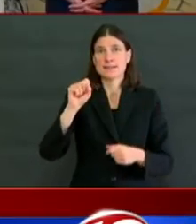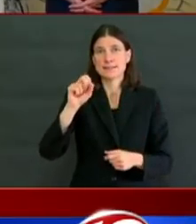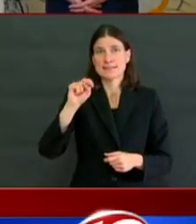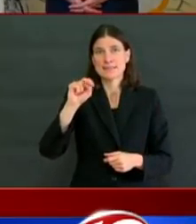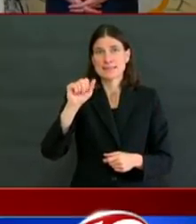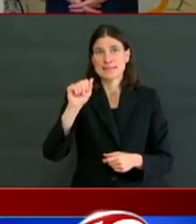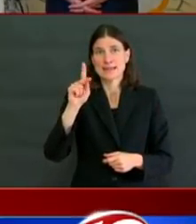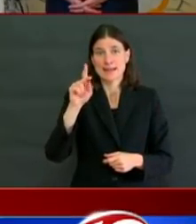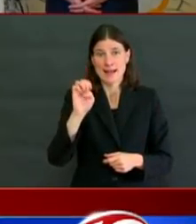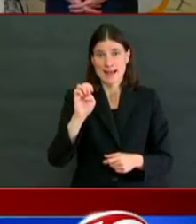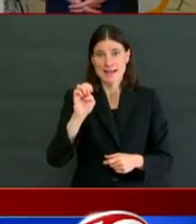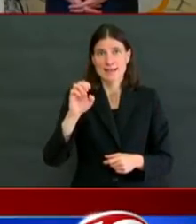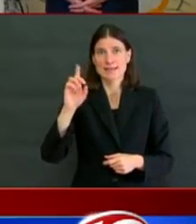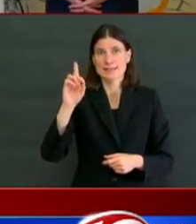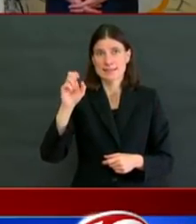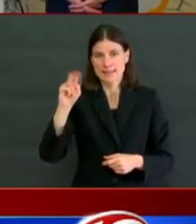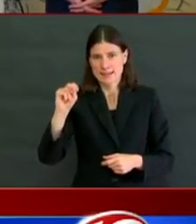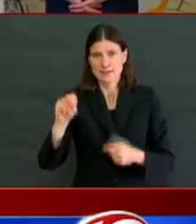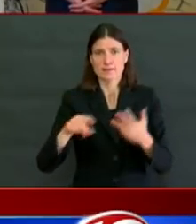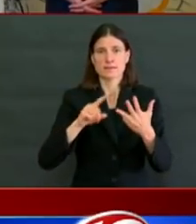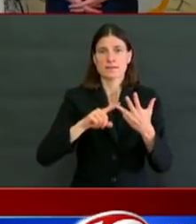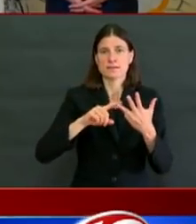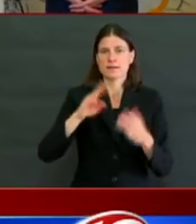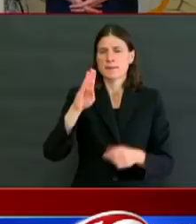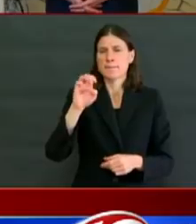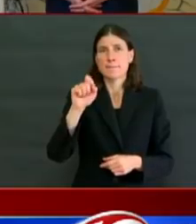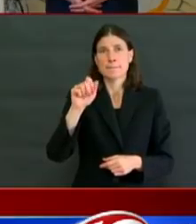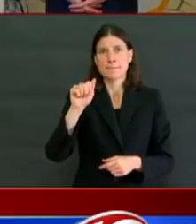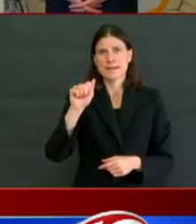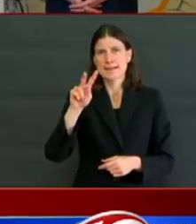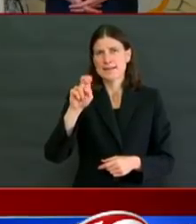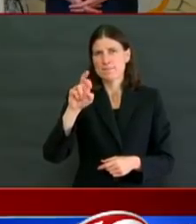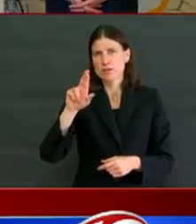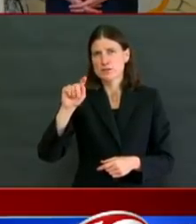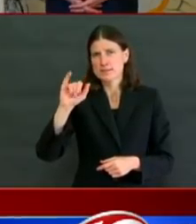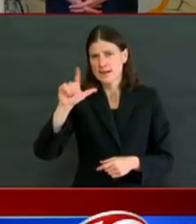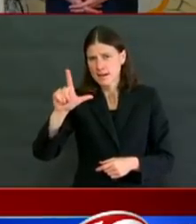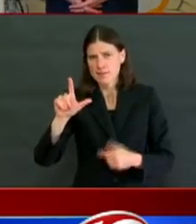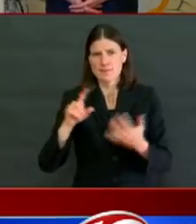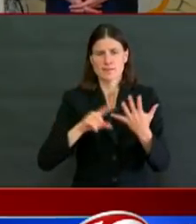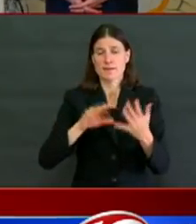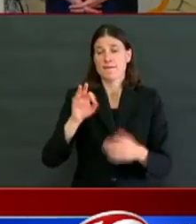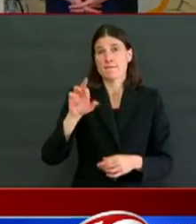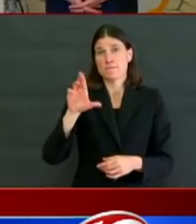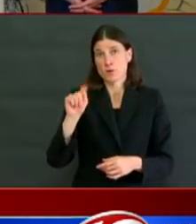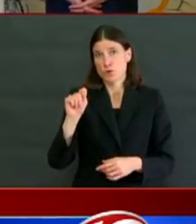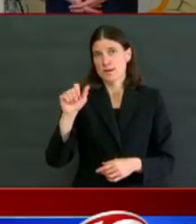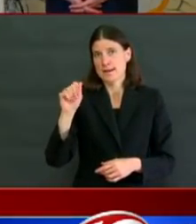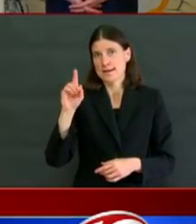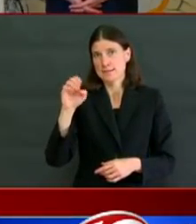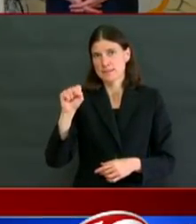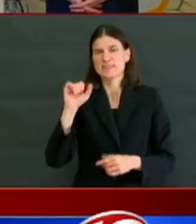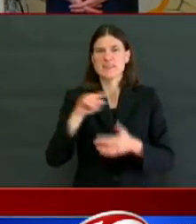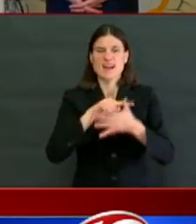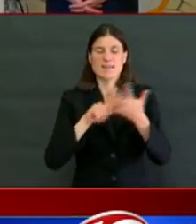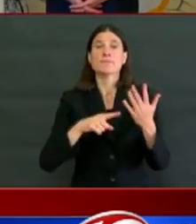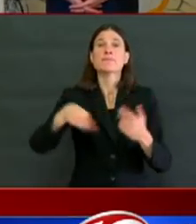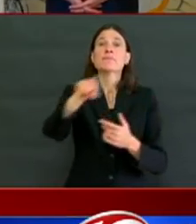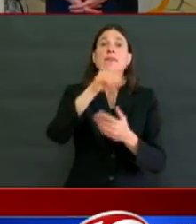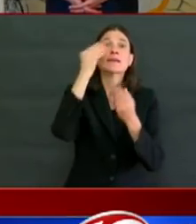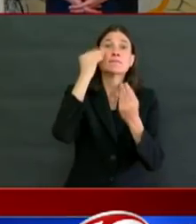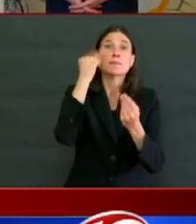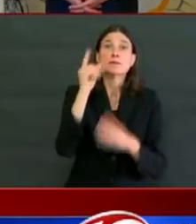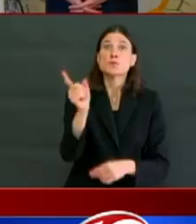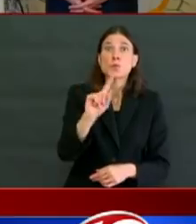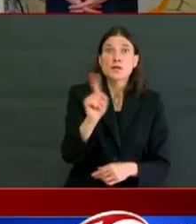So you can, by the end of the day today, check out the DEM website. You can look for the park that is near you. And if it's on the list, it means